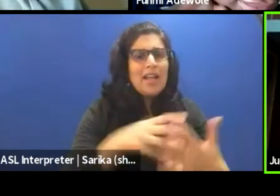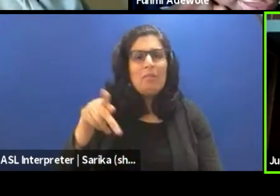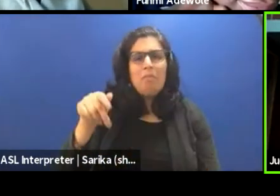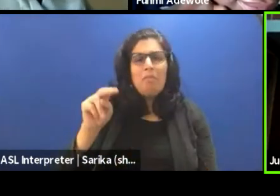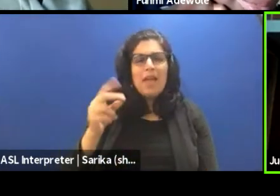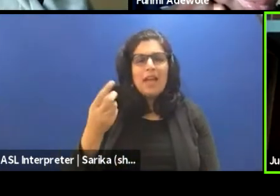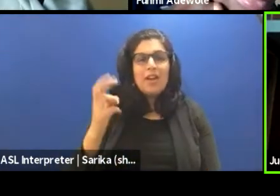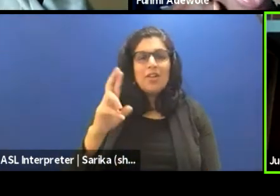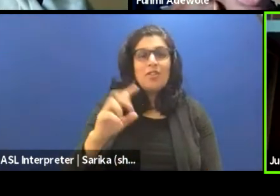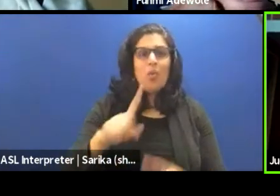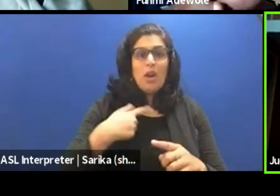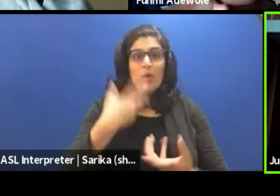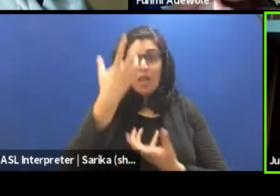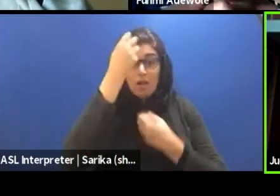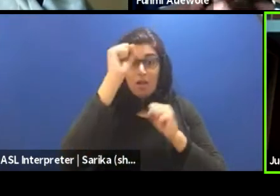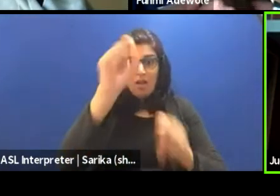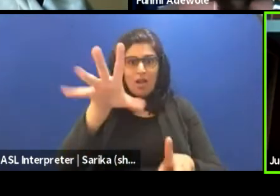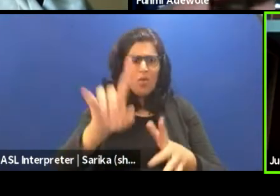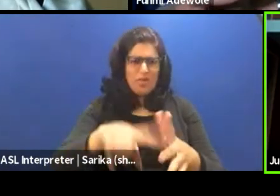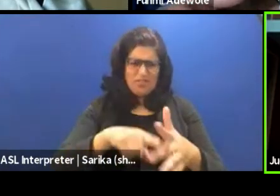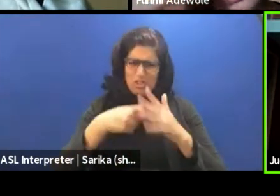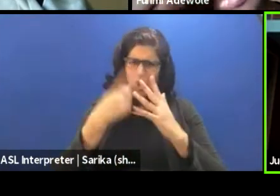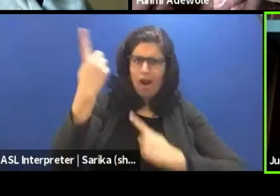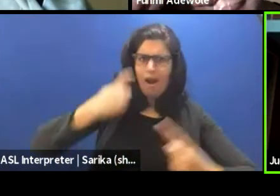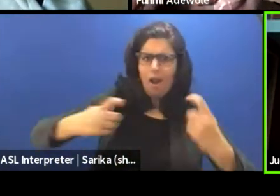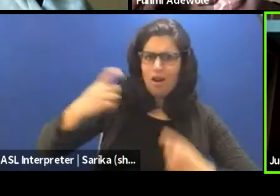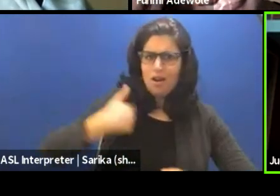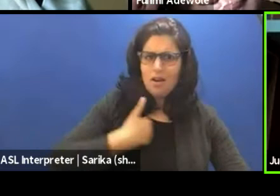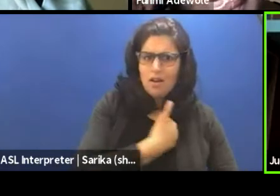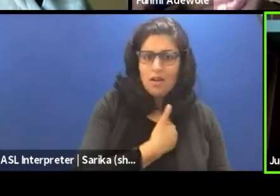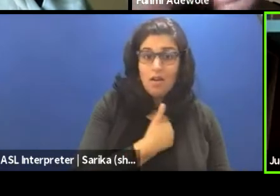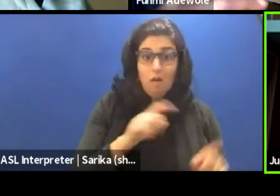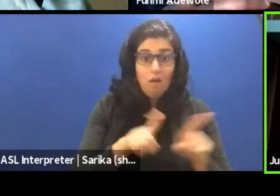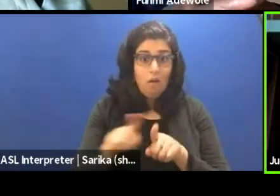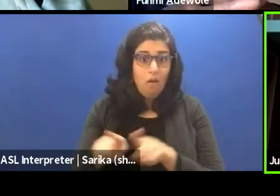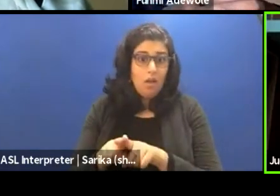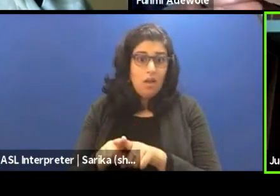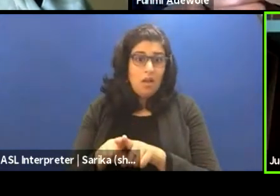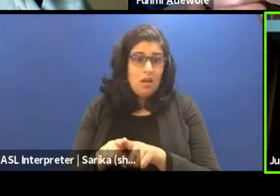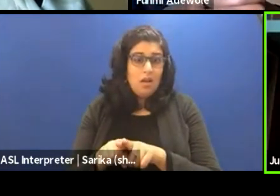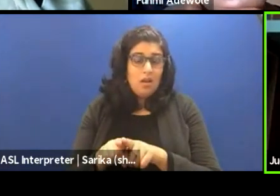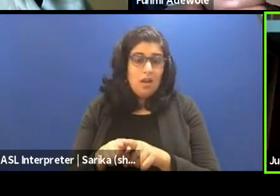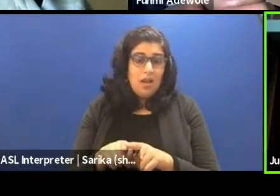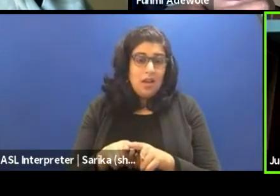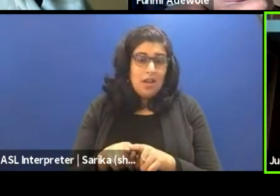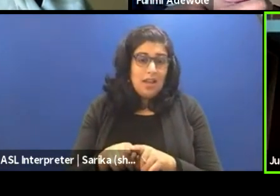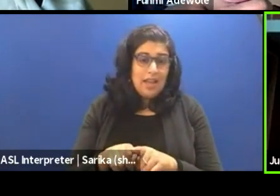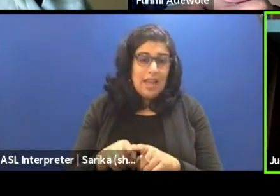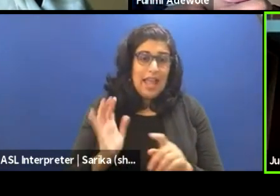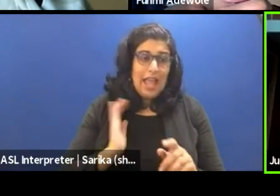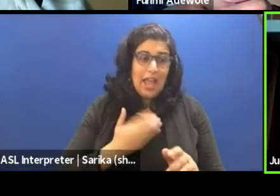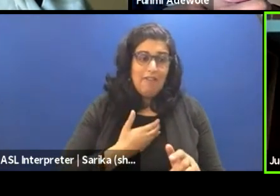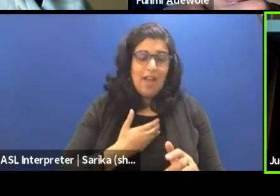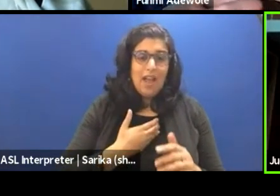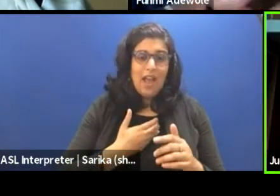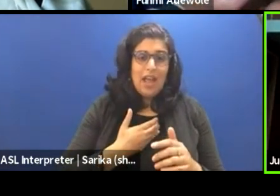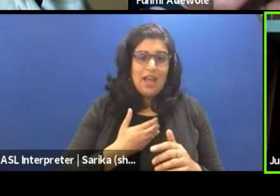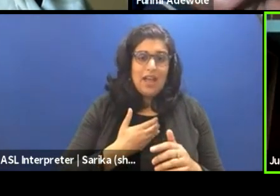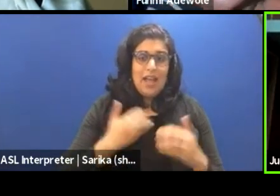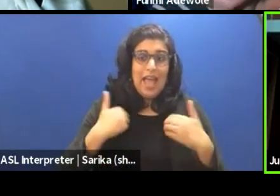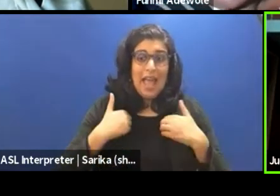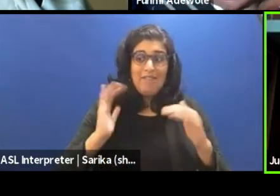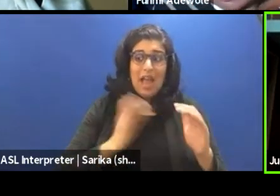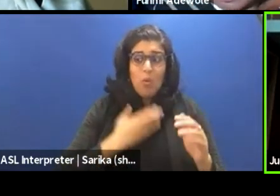dramaturge, that things we have to start asking ourselves, do we also have our own body of thoughts, body of